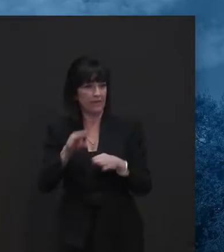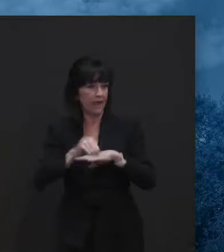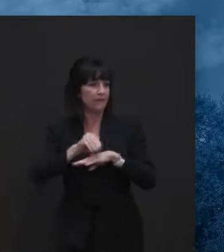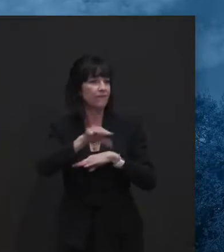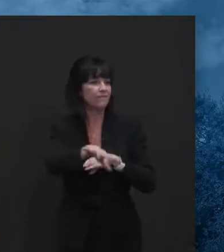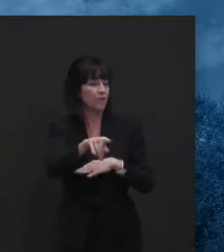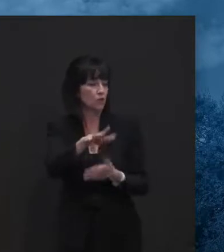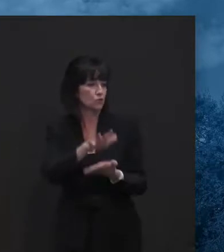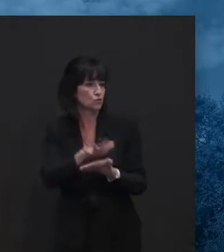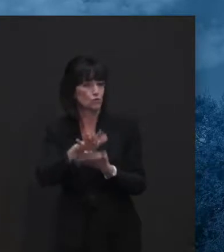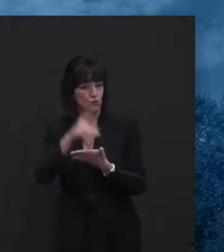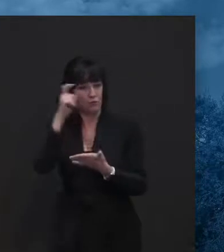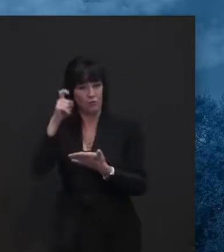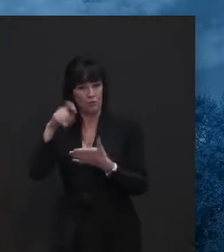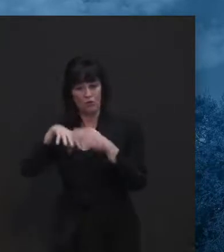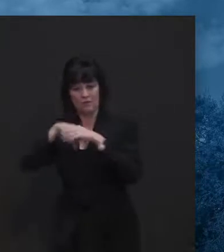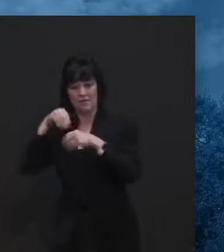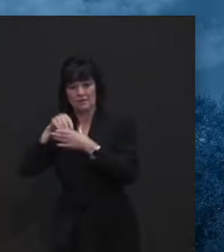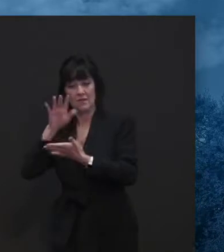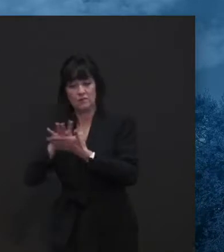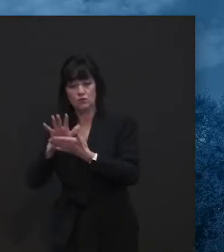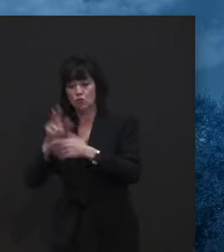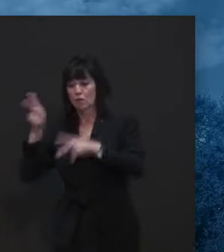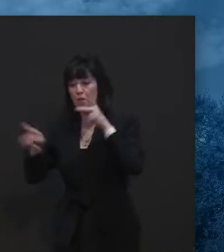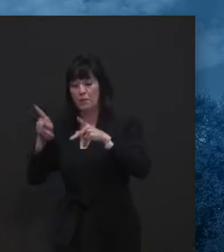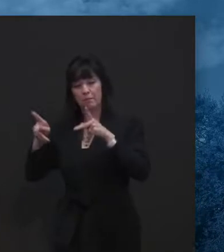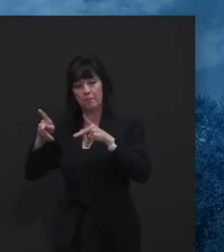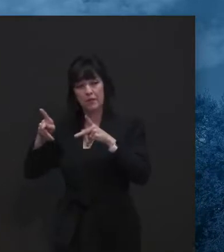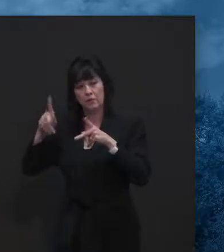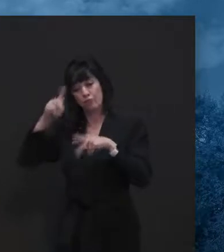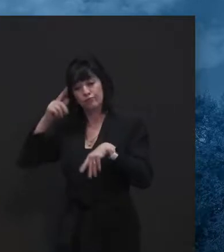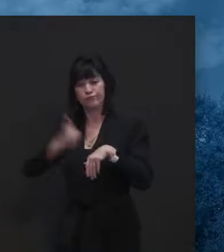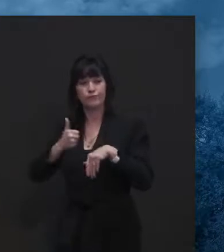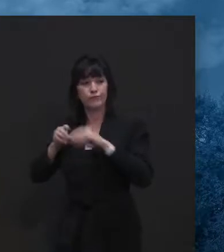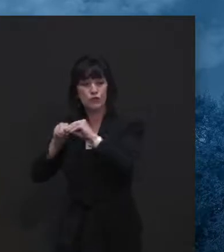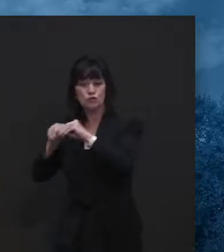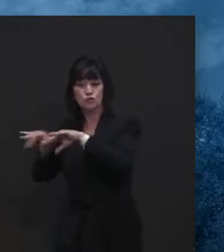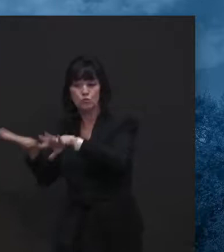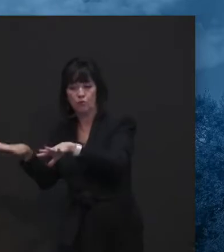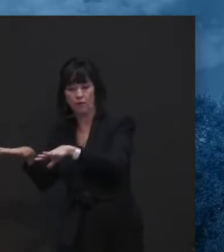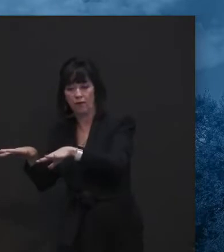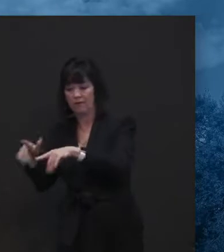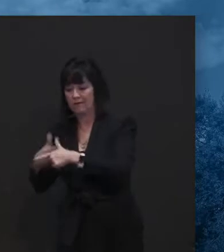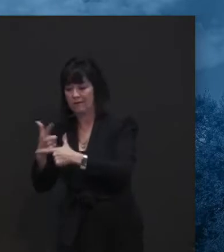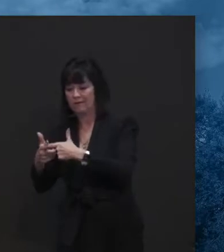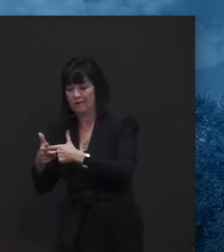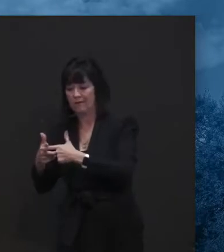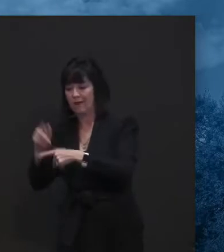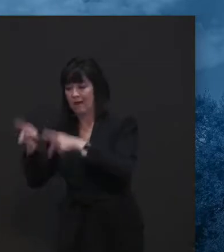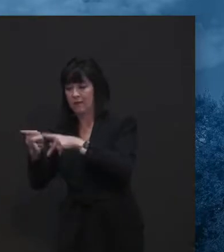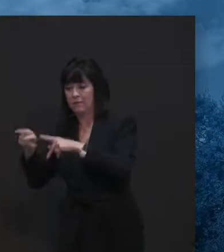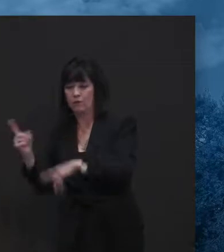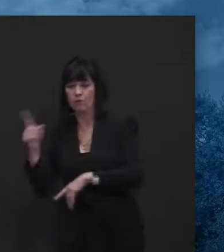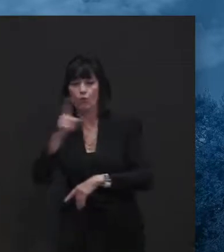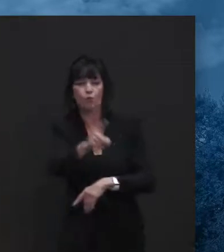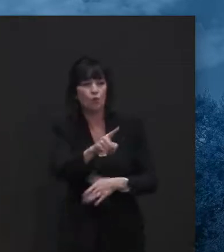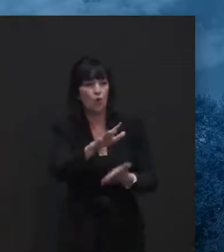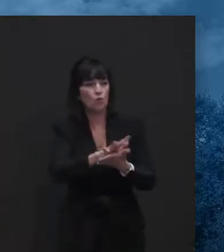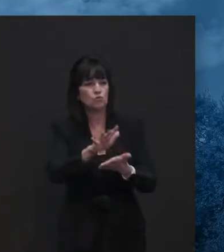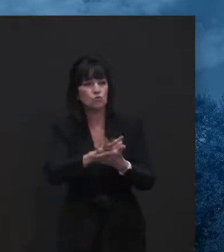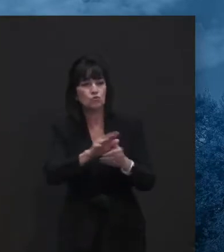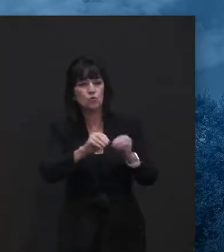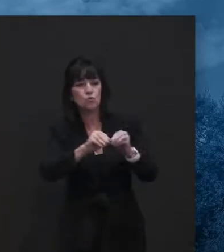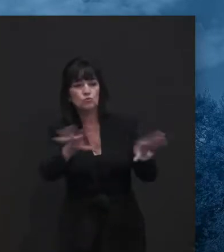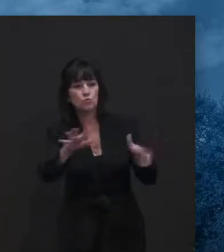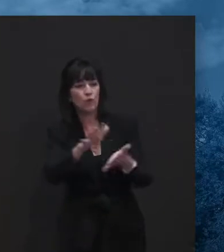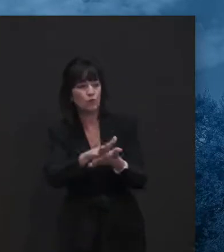school, right? And so that's kind of what we're trying to get, uh, at here. And that's our message to Delawareans if, is, you know,